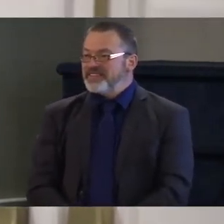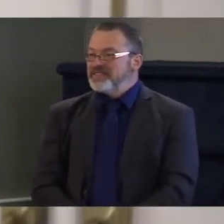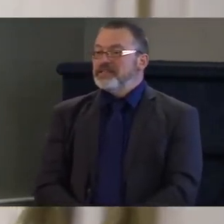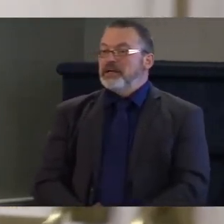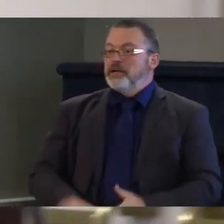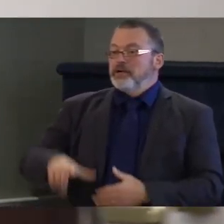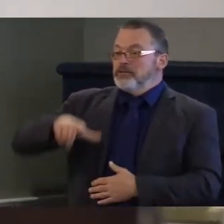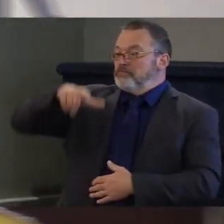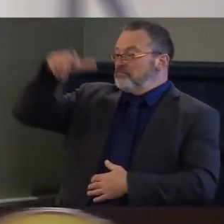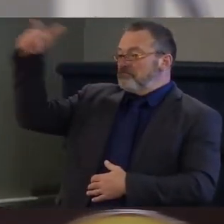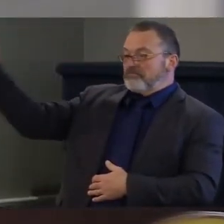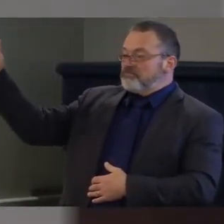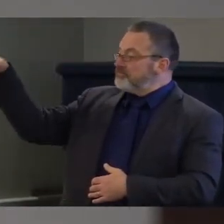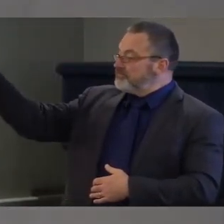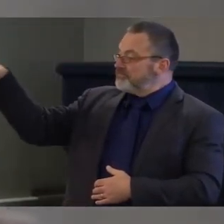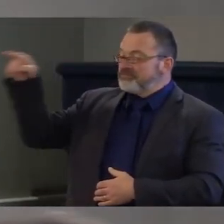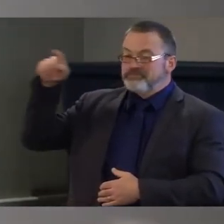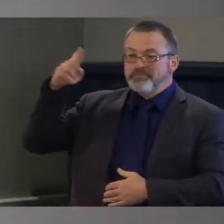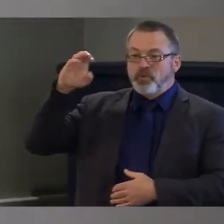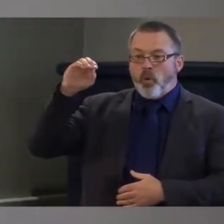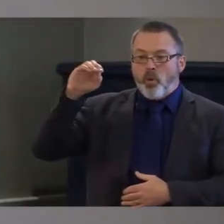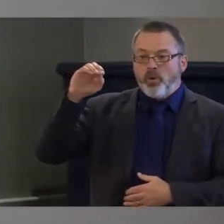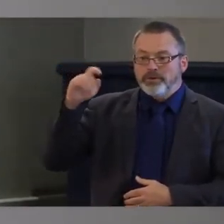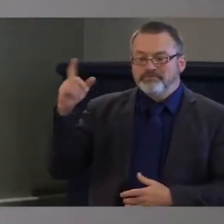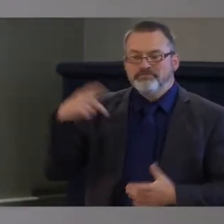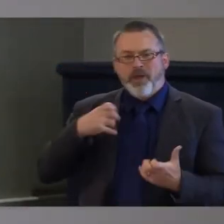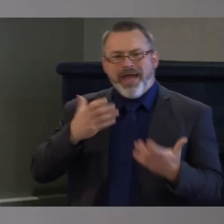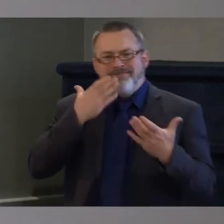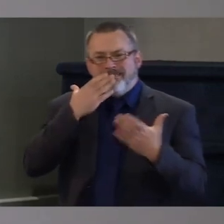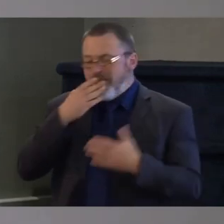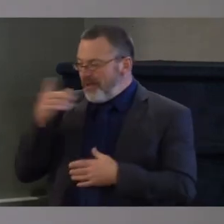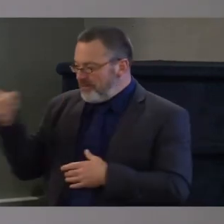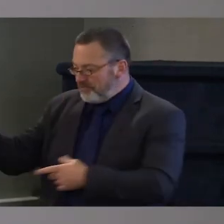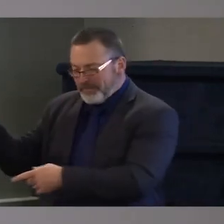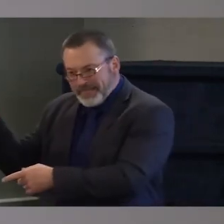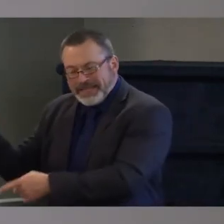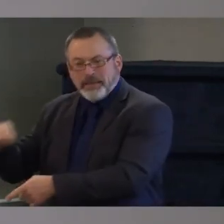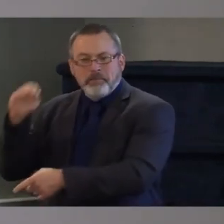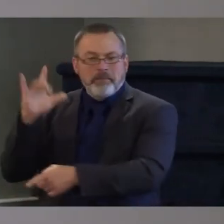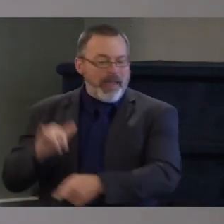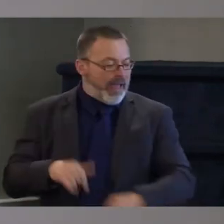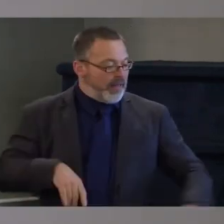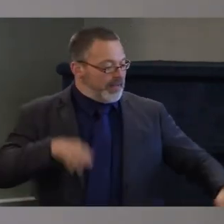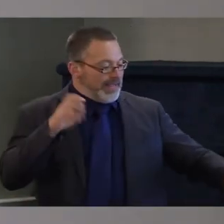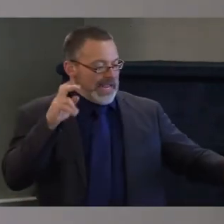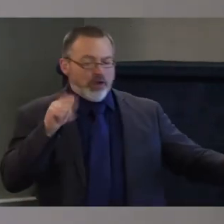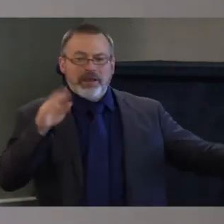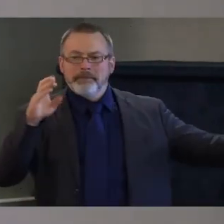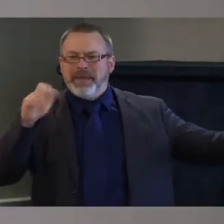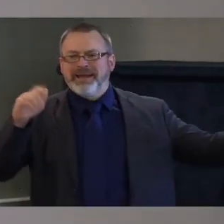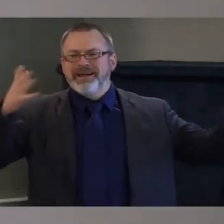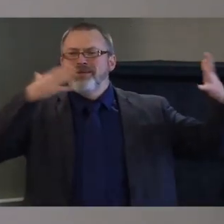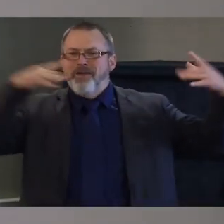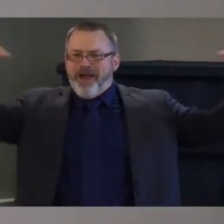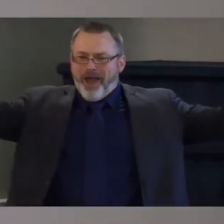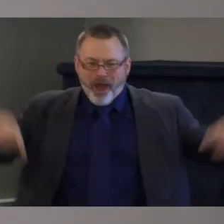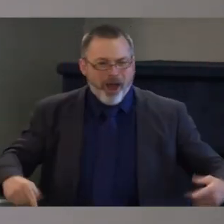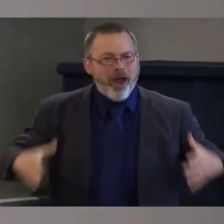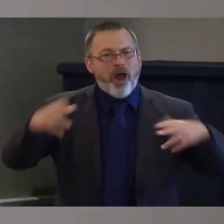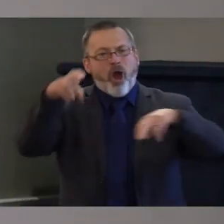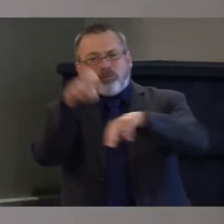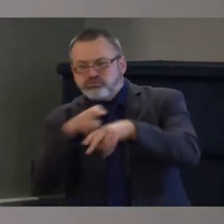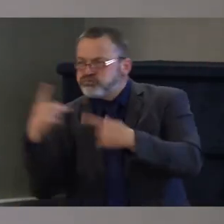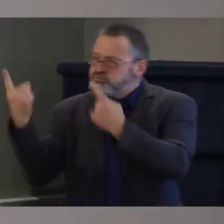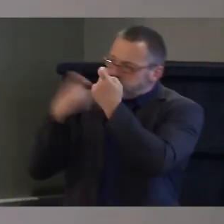and molly and erica and becca so once again let's give a big applause for our great candidates and also for our